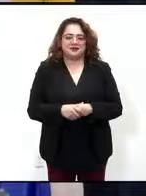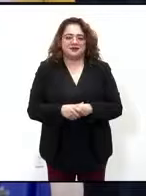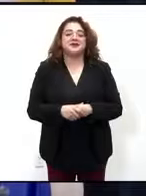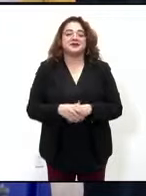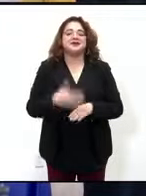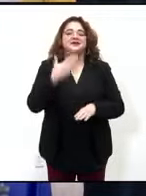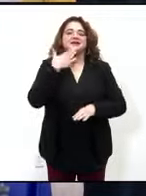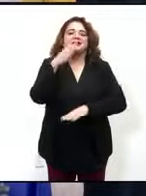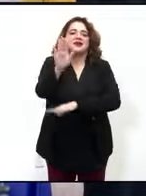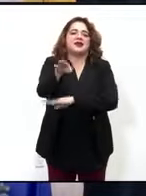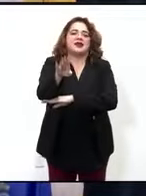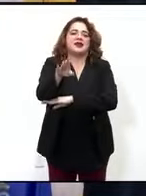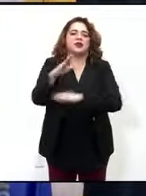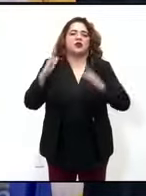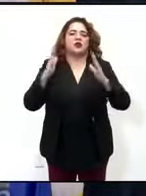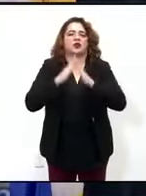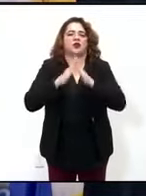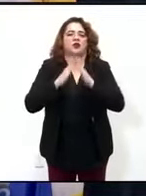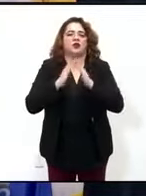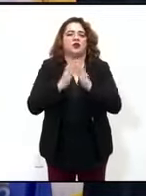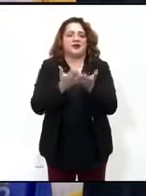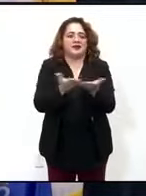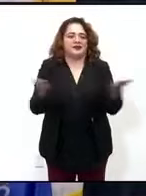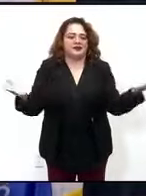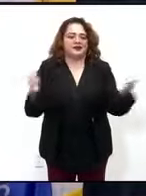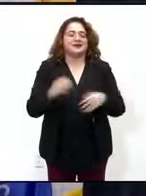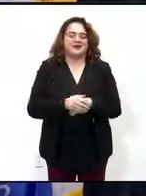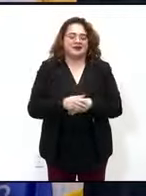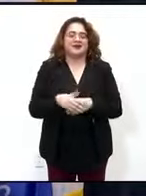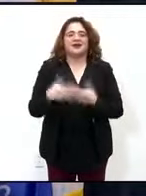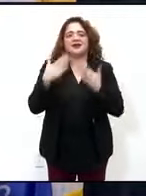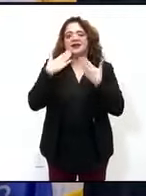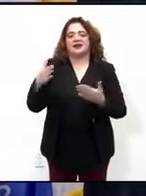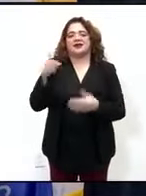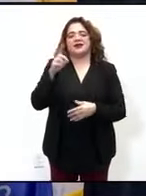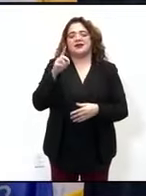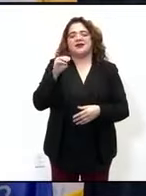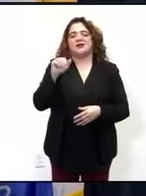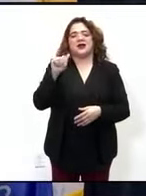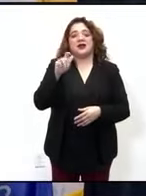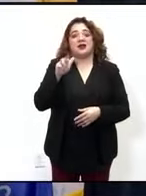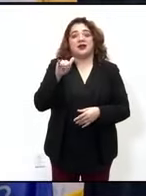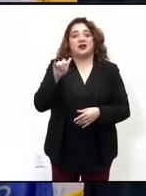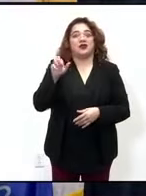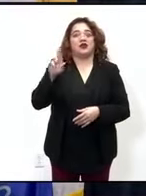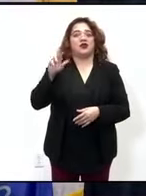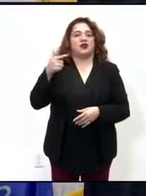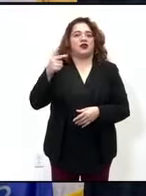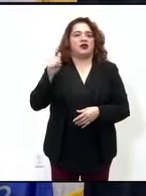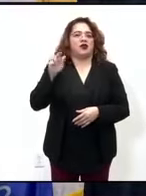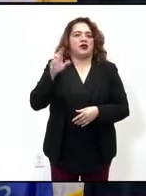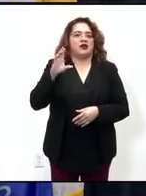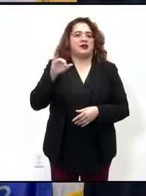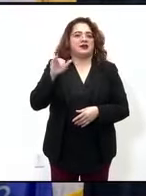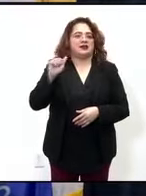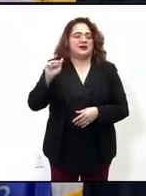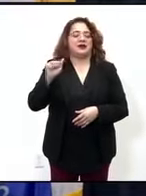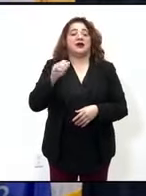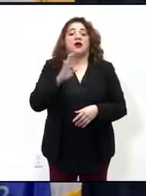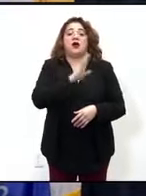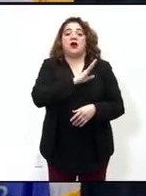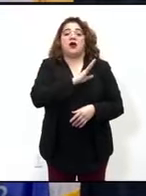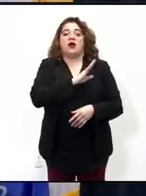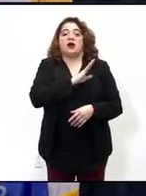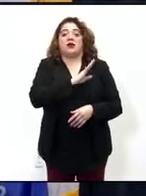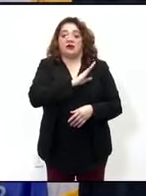Good afternoon to the community and I want to start just by thanking Mayor Garcia and our Board of Education. Without the leadership of